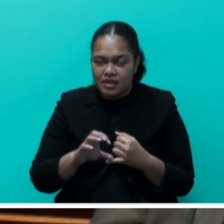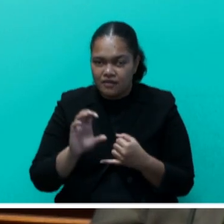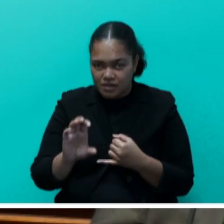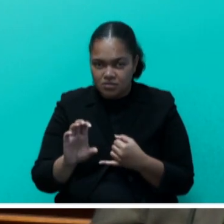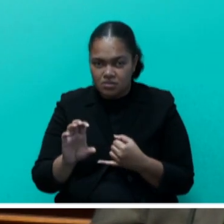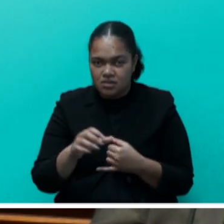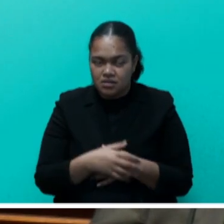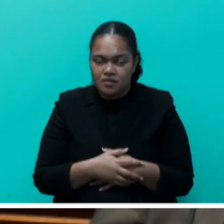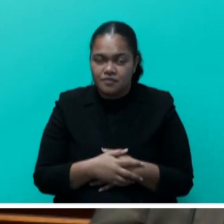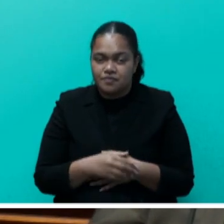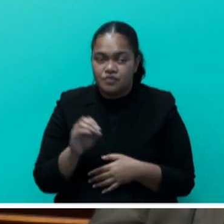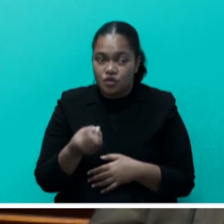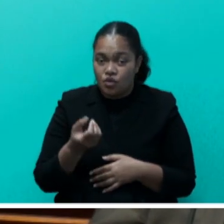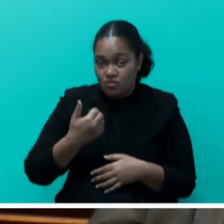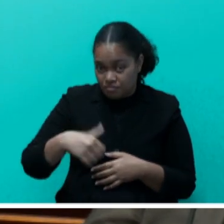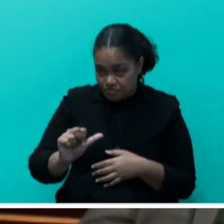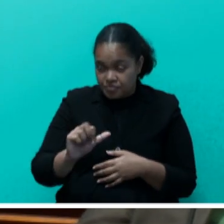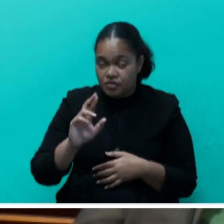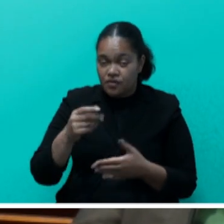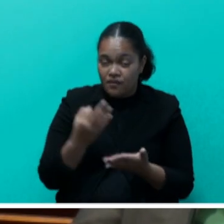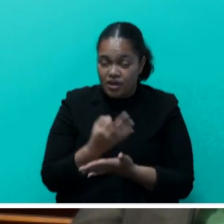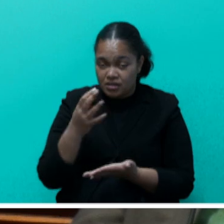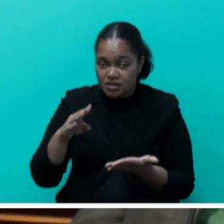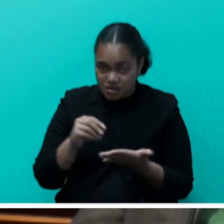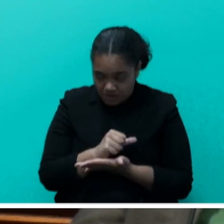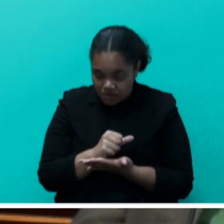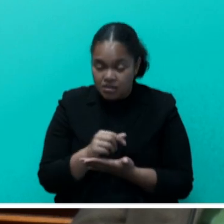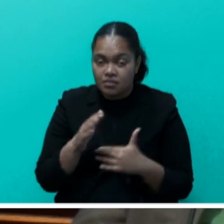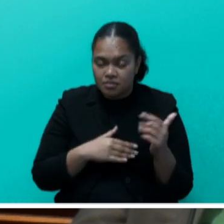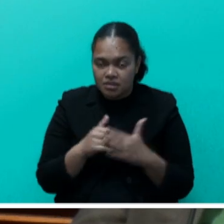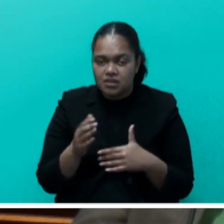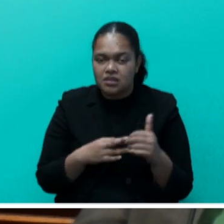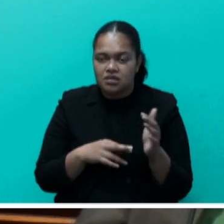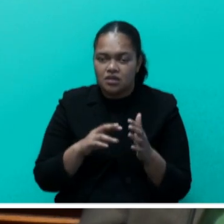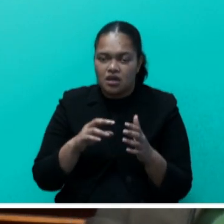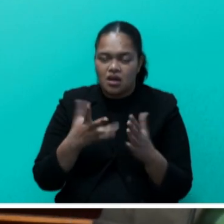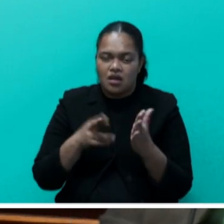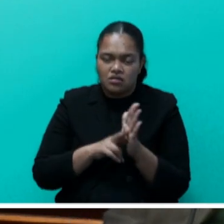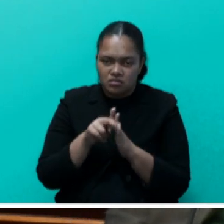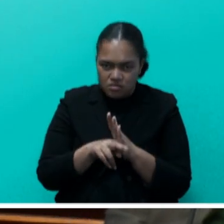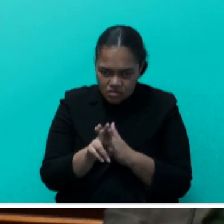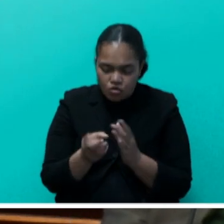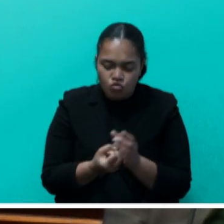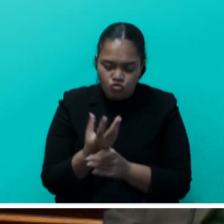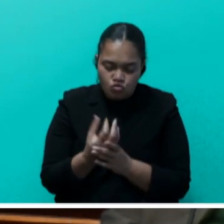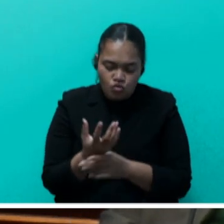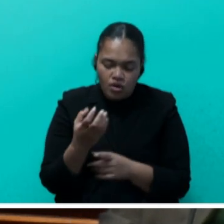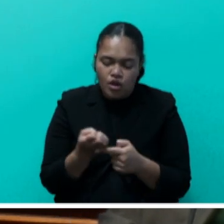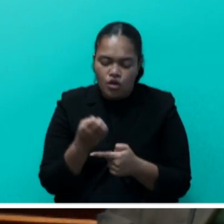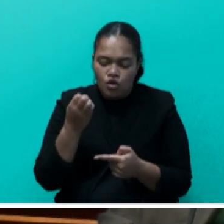Concessional financing for SEEDS is essential to building structural resilience, growing sustainable economies,